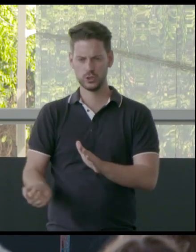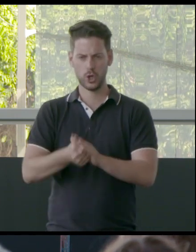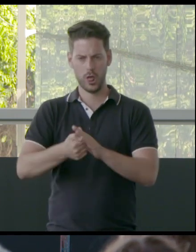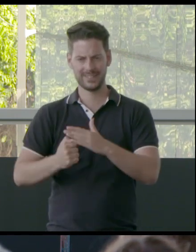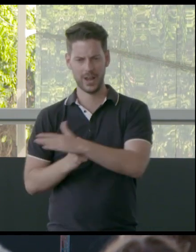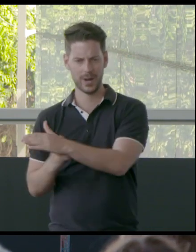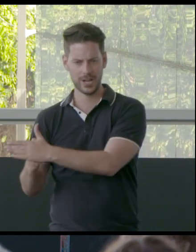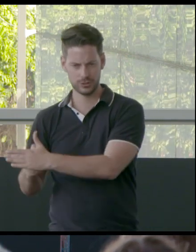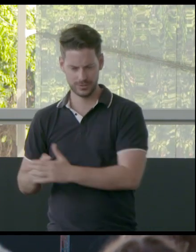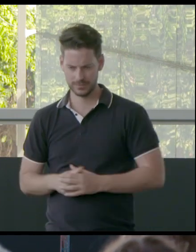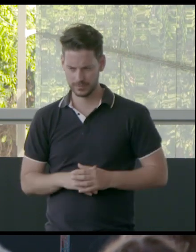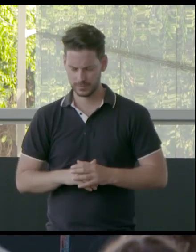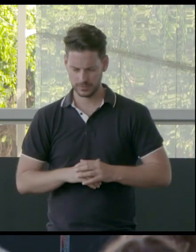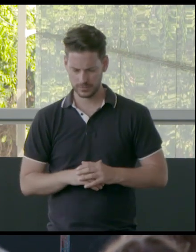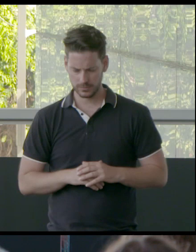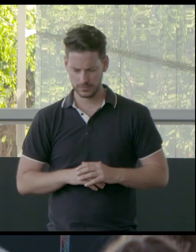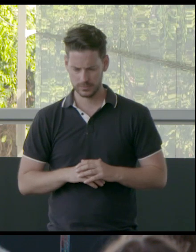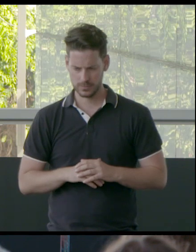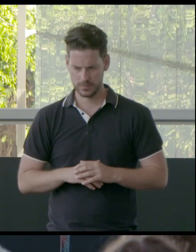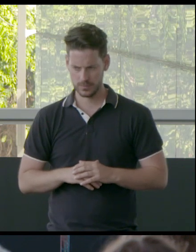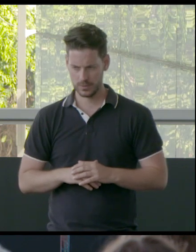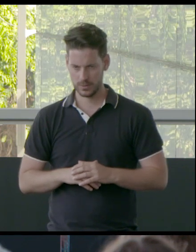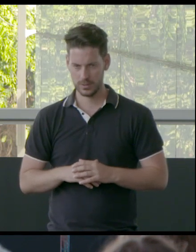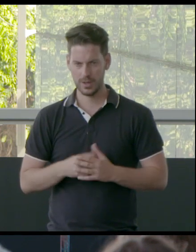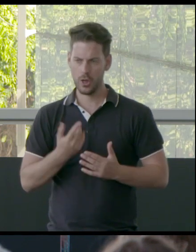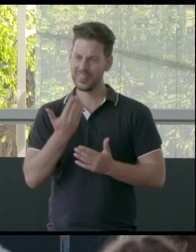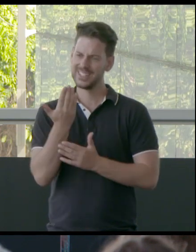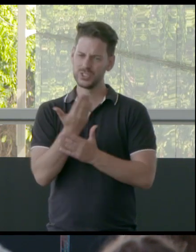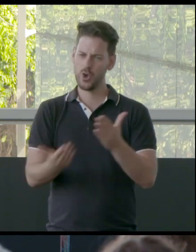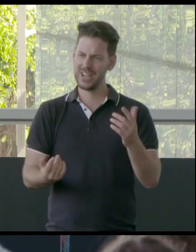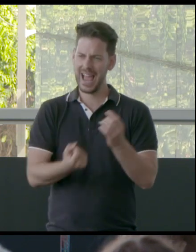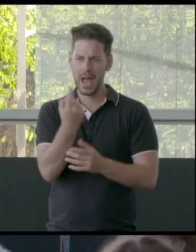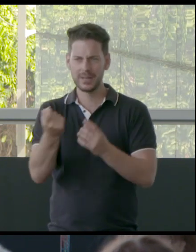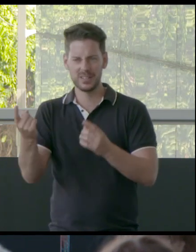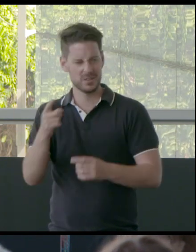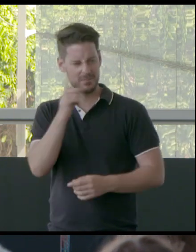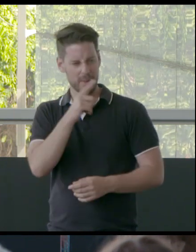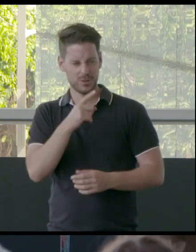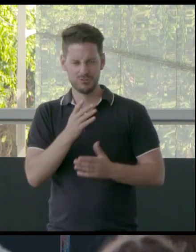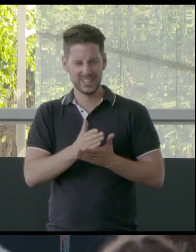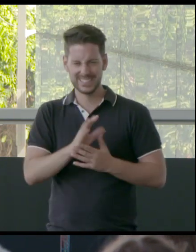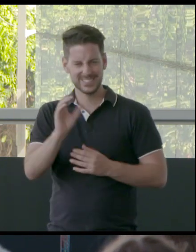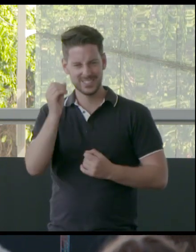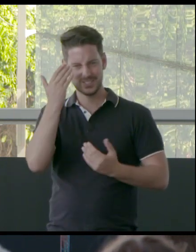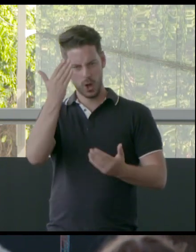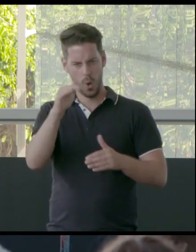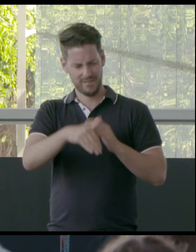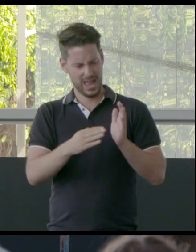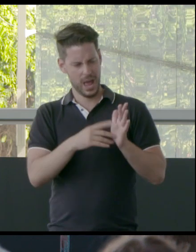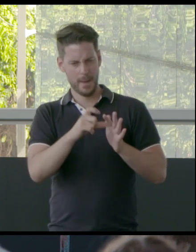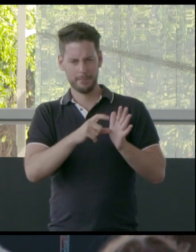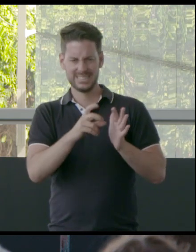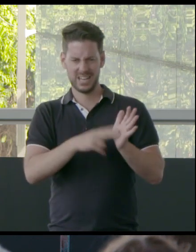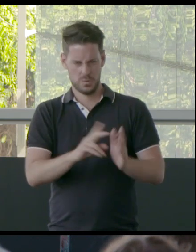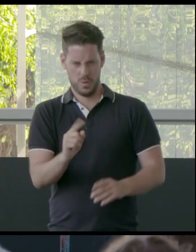But what I found with the dialogues that occurred was that people didn't really know what middens were. So I